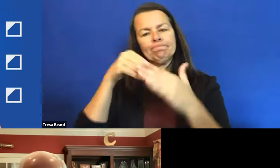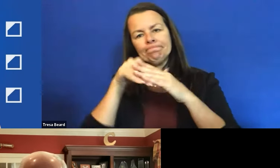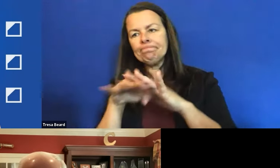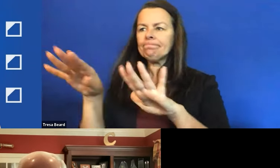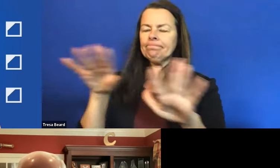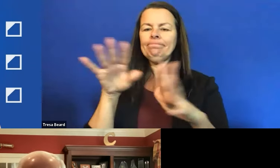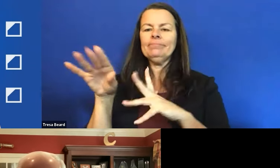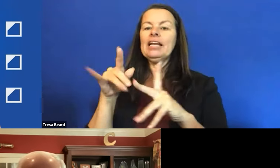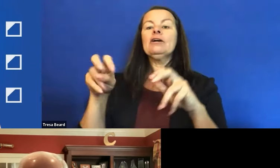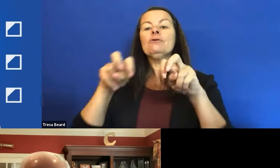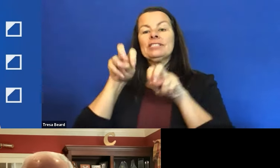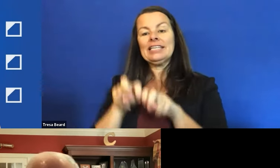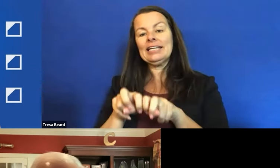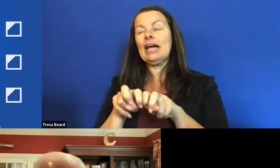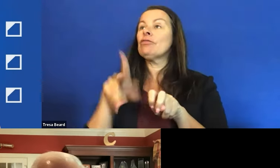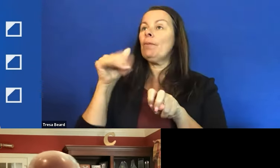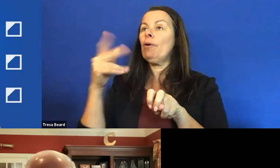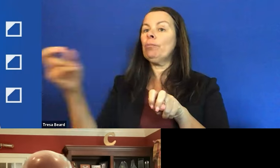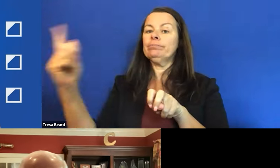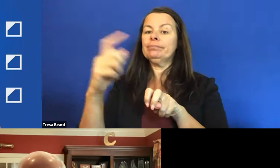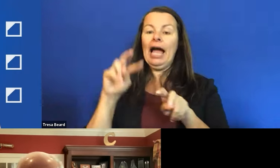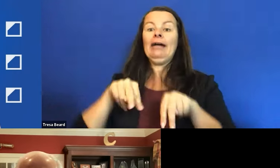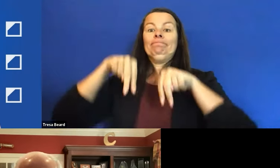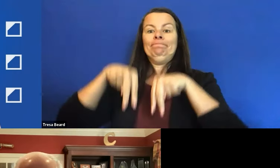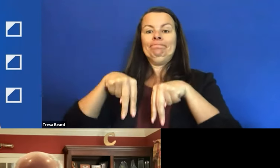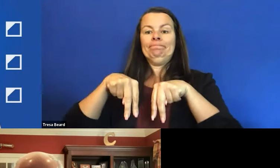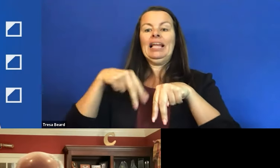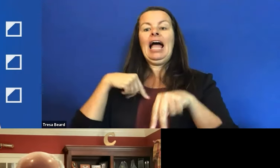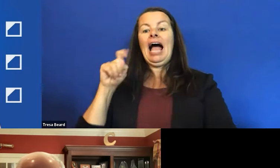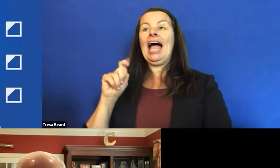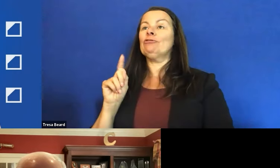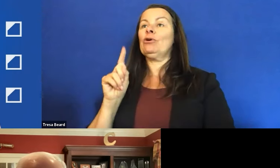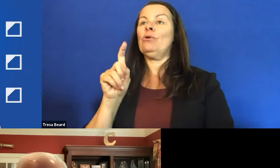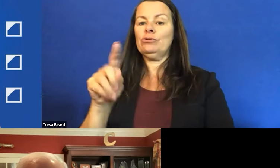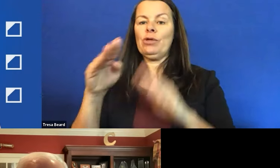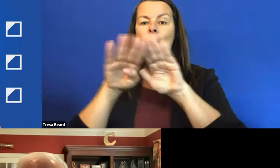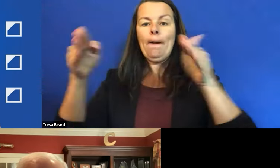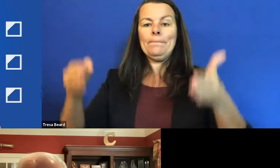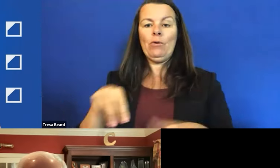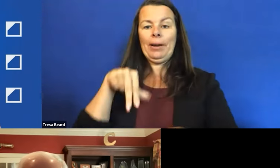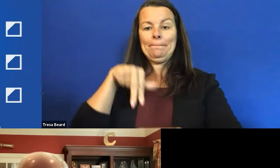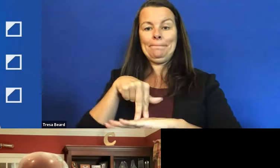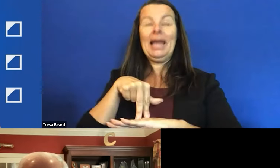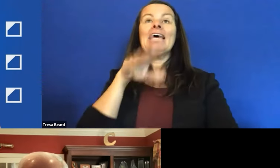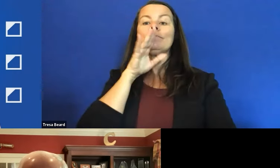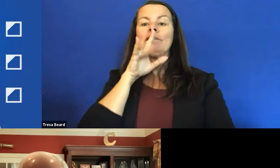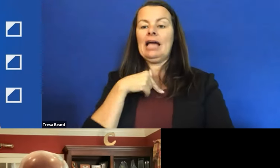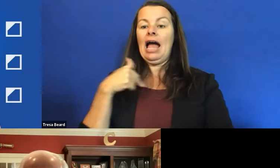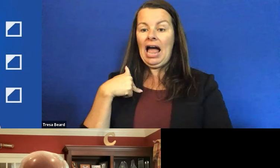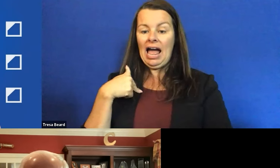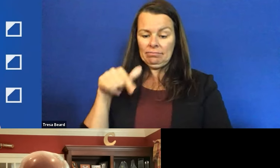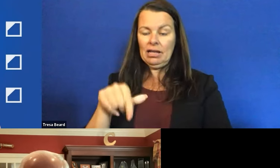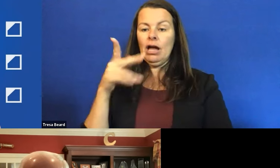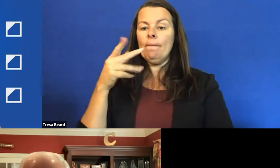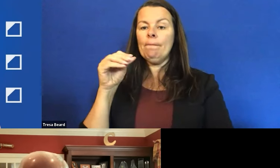we're sitting down, the Pope comes in, we all stand up. I have to go to the podium and speak. Now I take a position that a podium is anytime